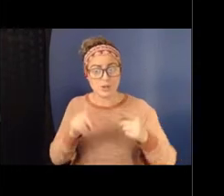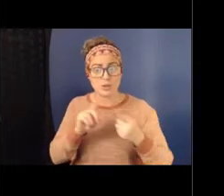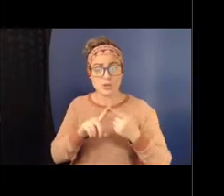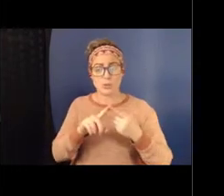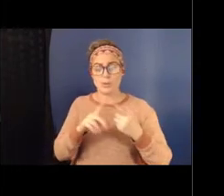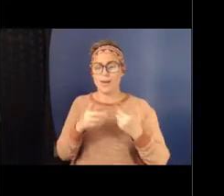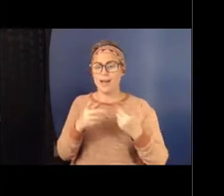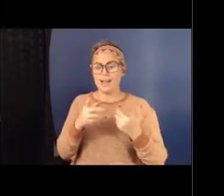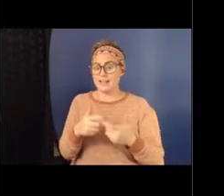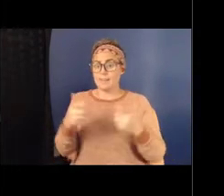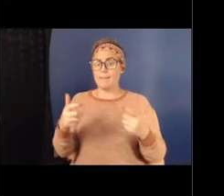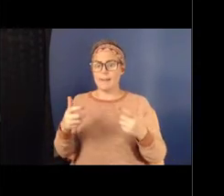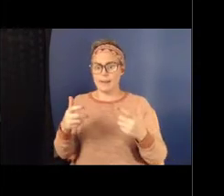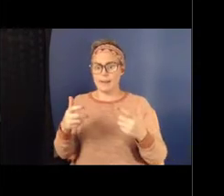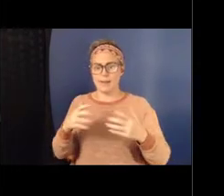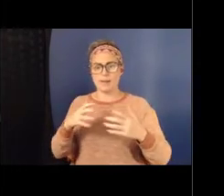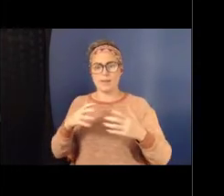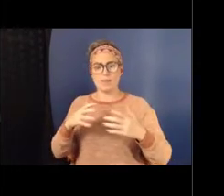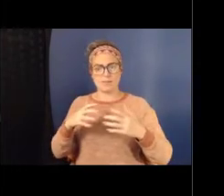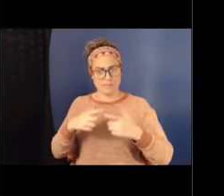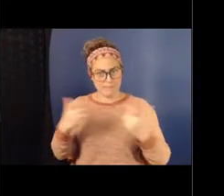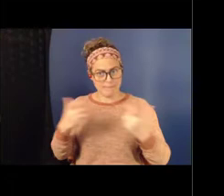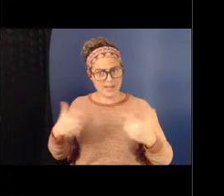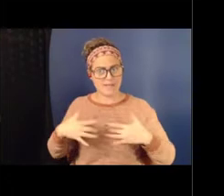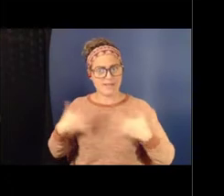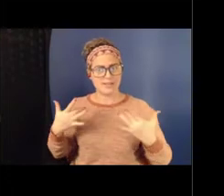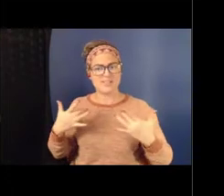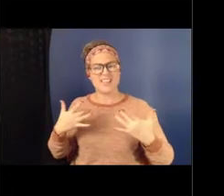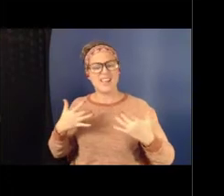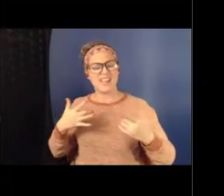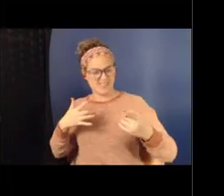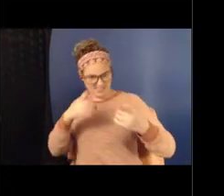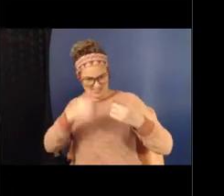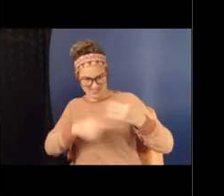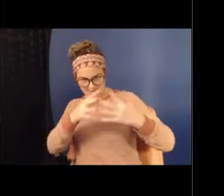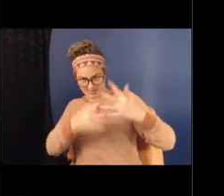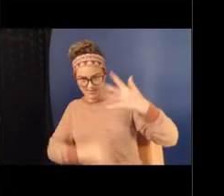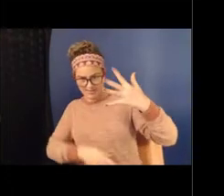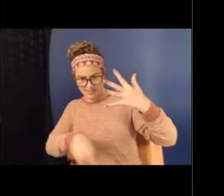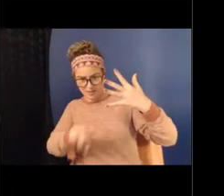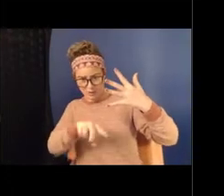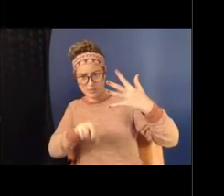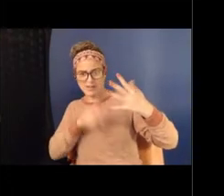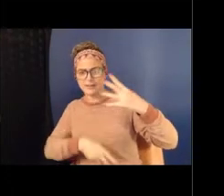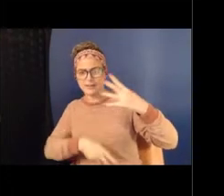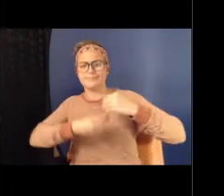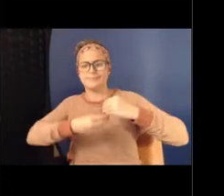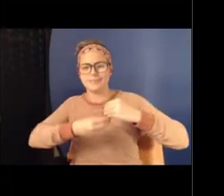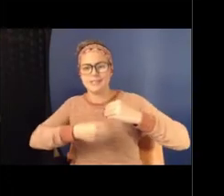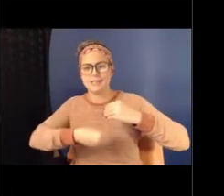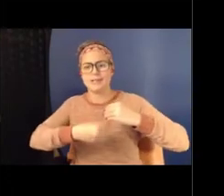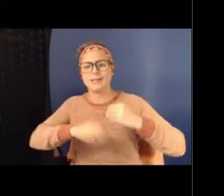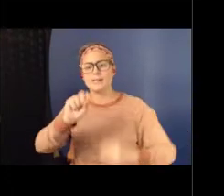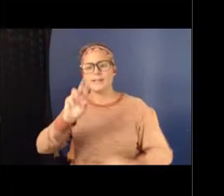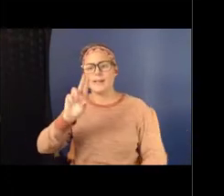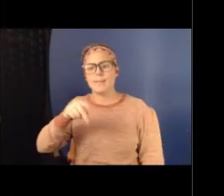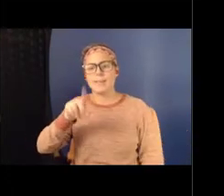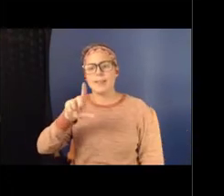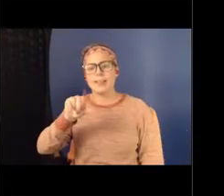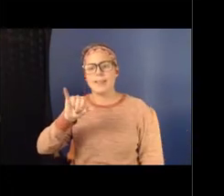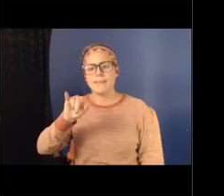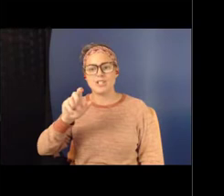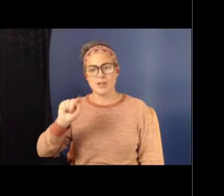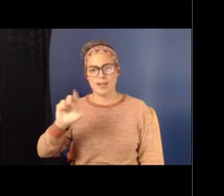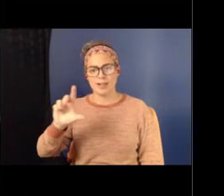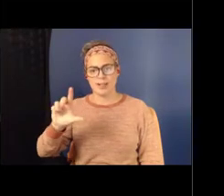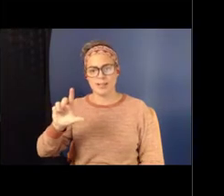voices that speak to different, you know, populations in the community so that we can all be